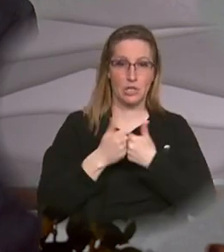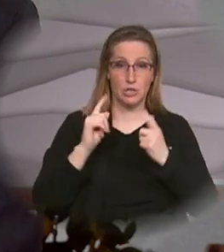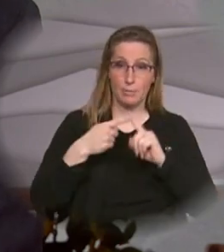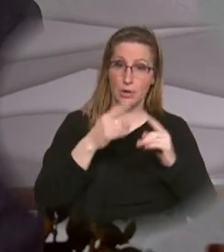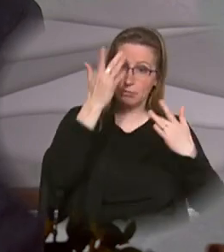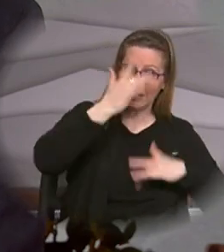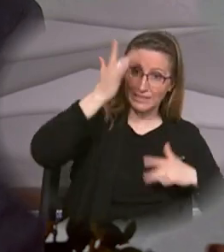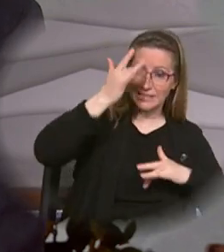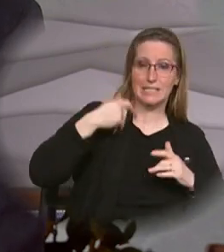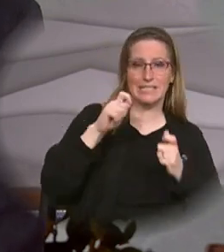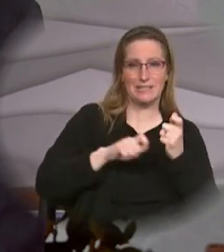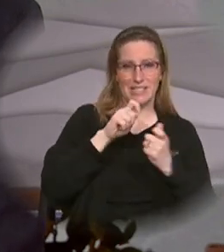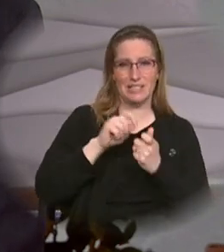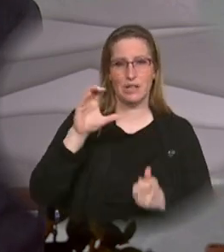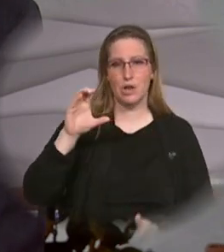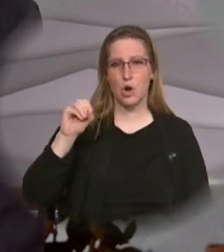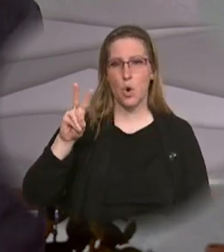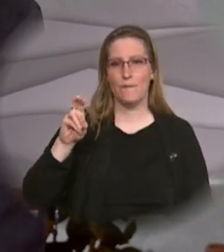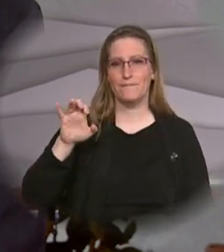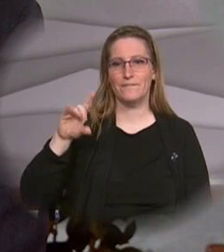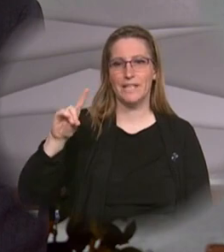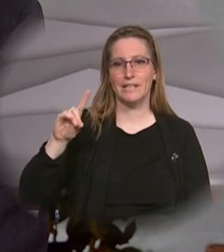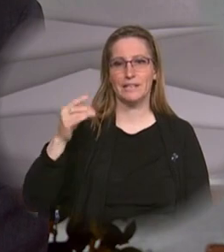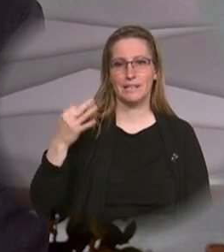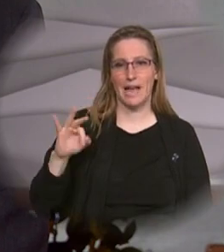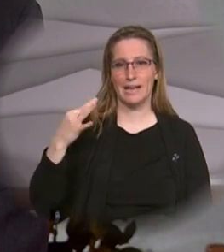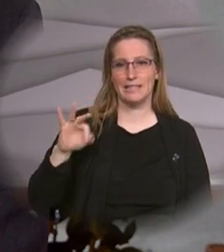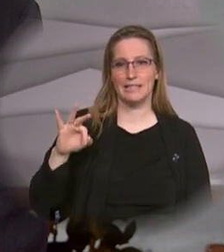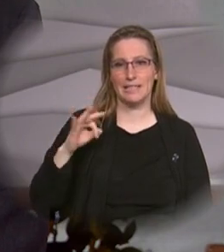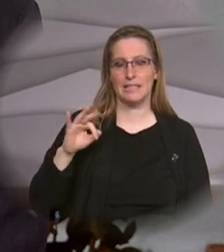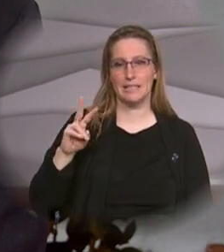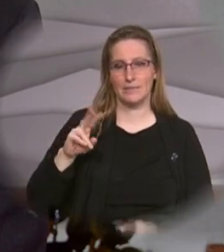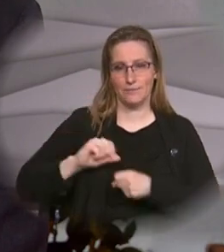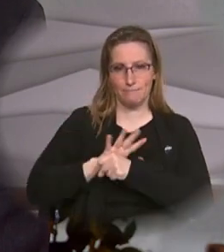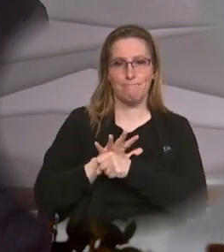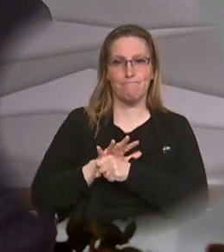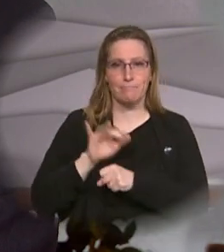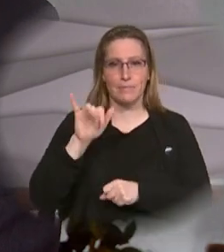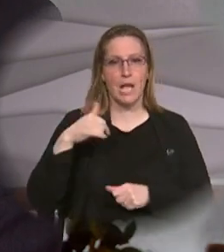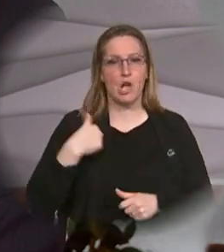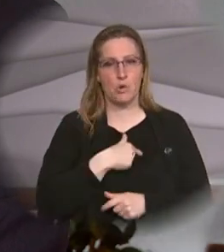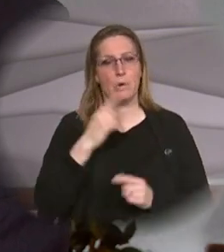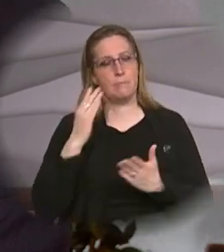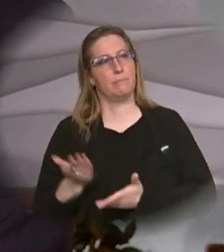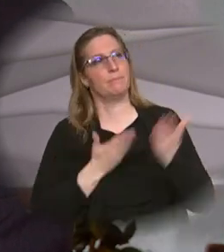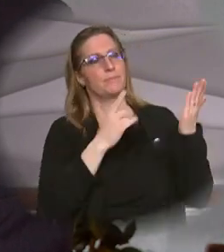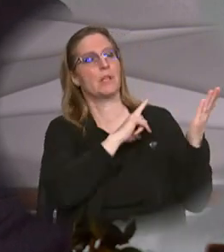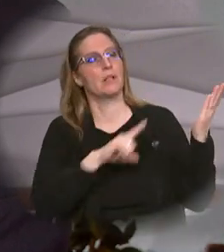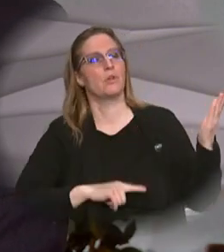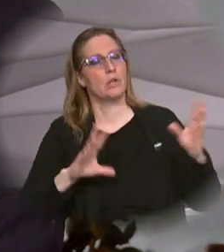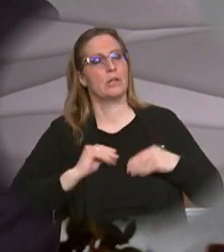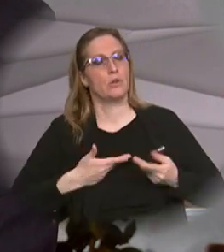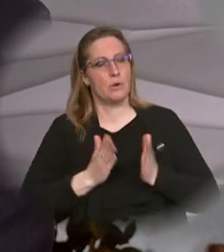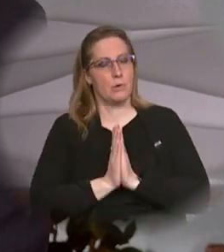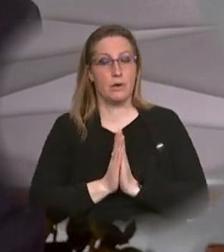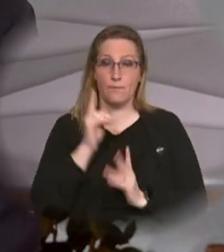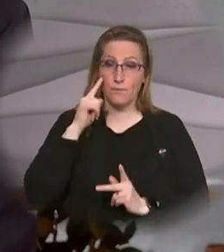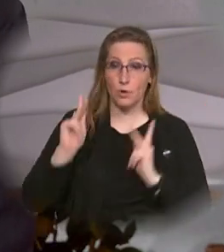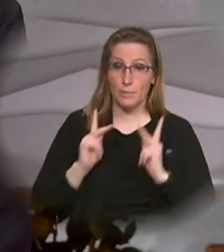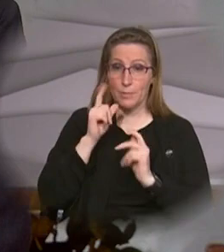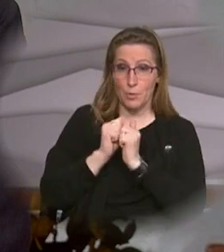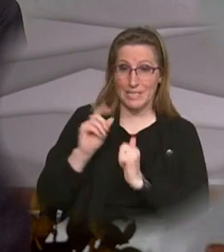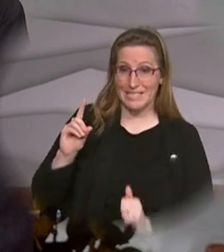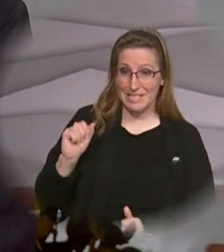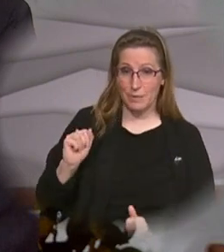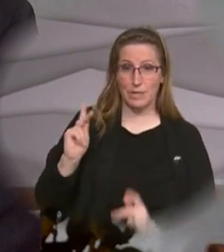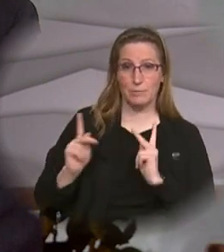illnesses especially the COVID-19 virus we pray to the Lord Lord, hear our prayer for persons with disabilities